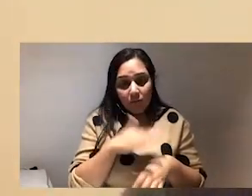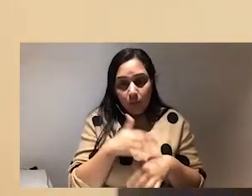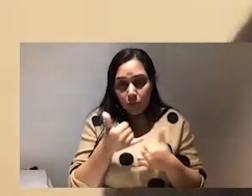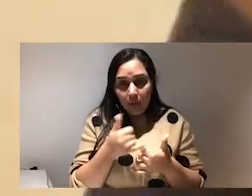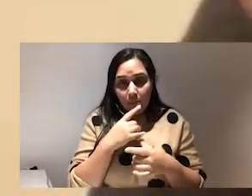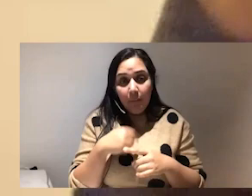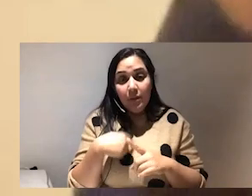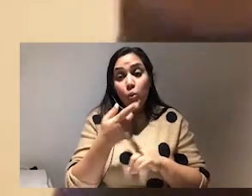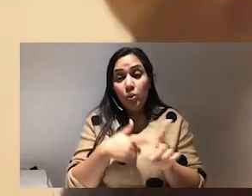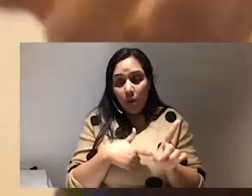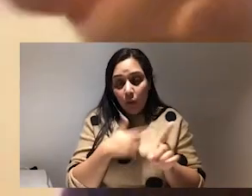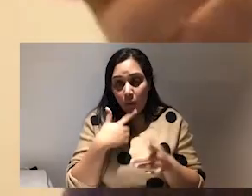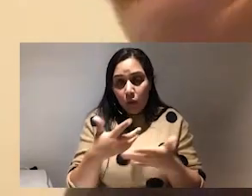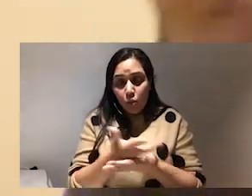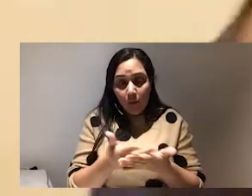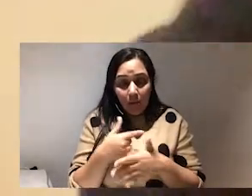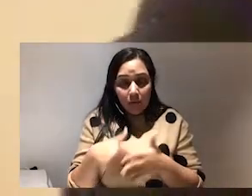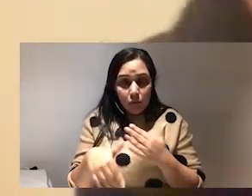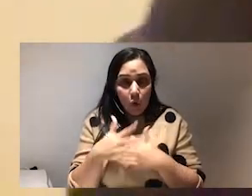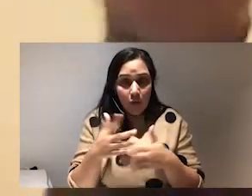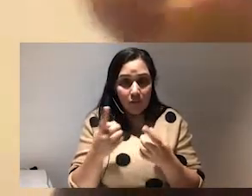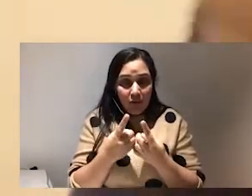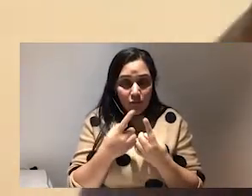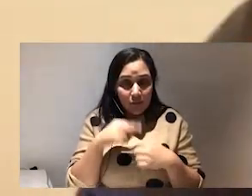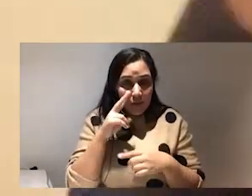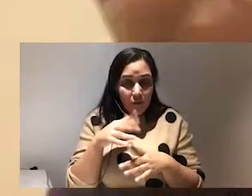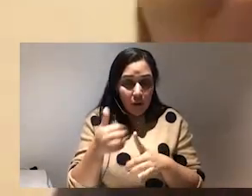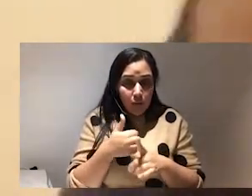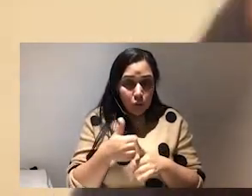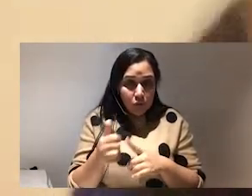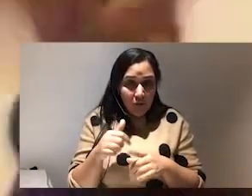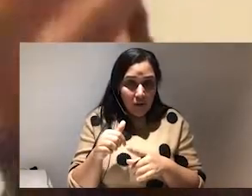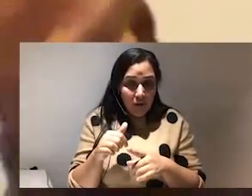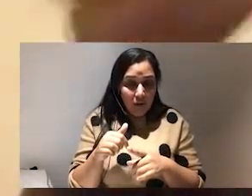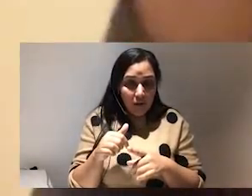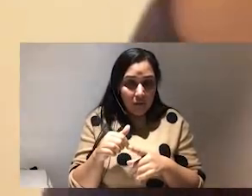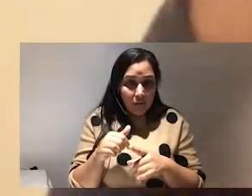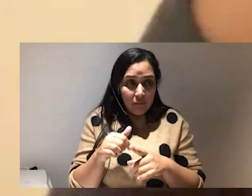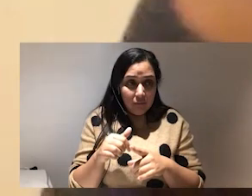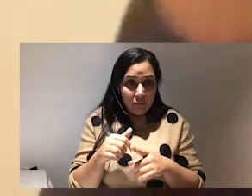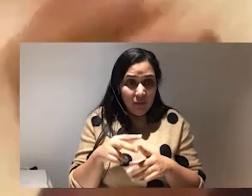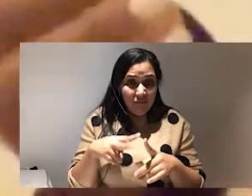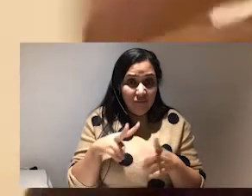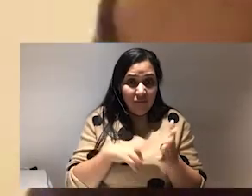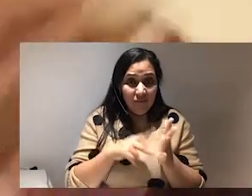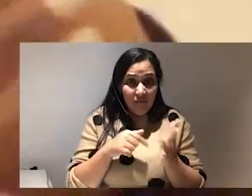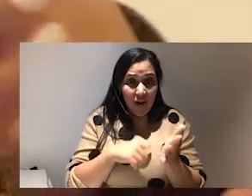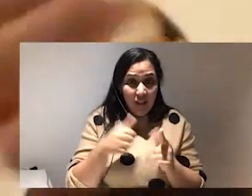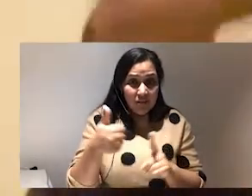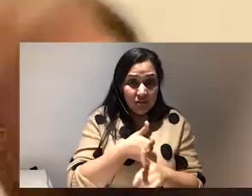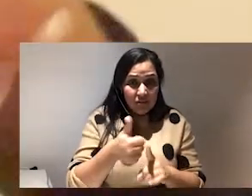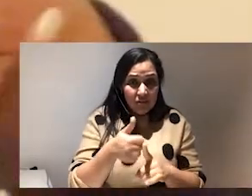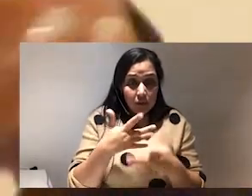new year but like a lot of this stuff that we're seeing around abuse and violence like it's coming from very organized